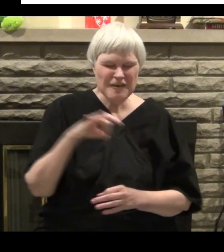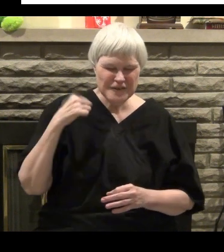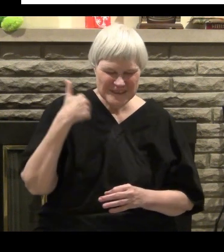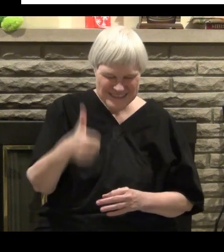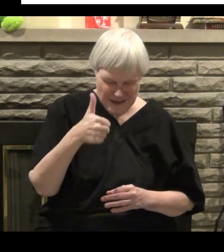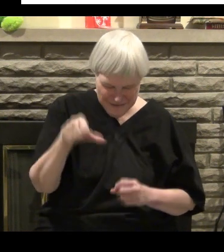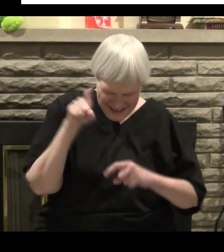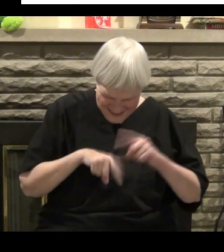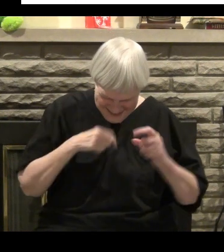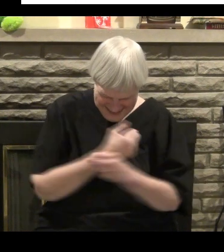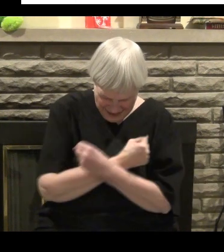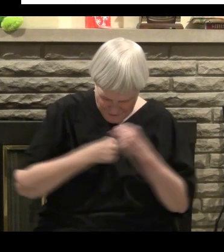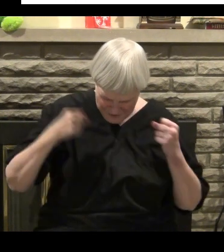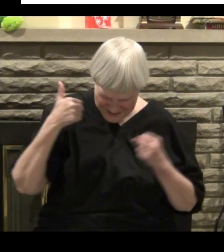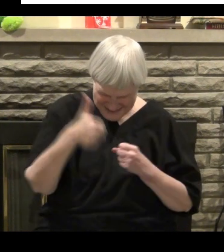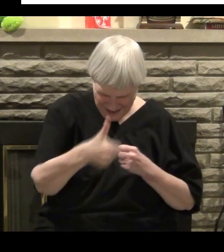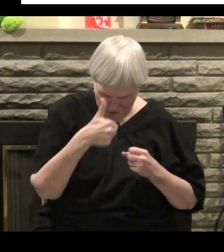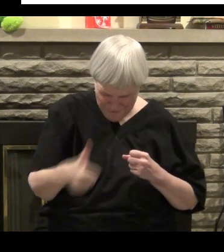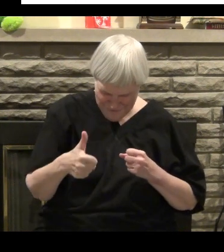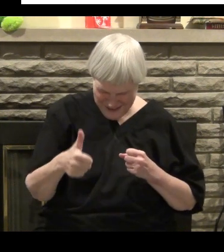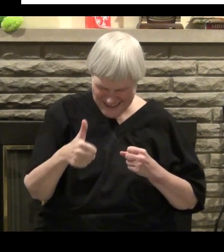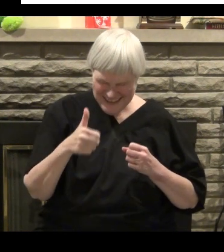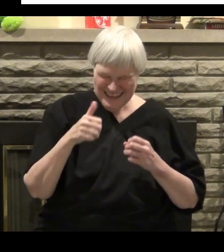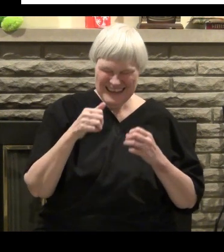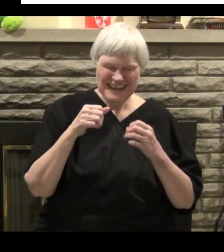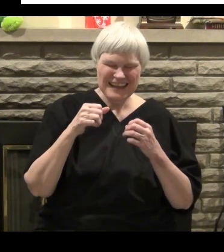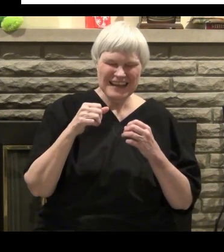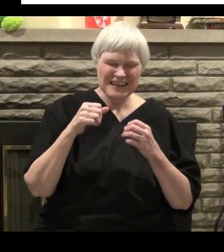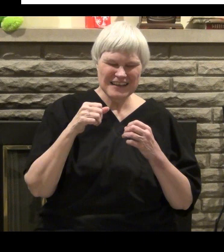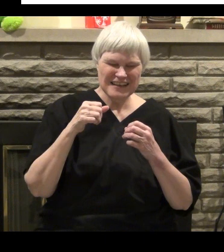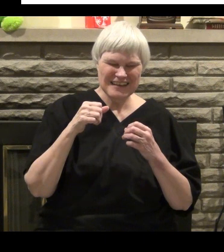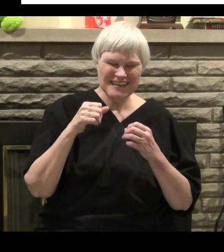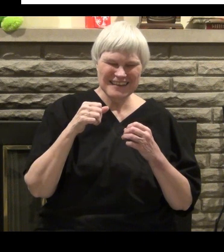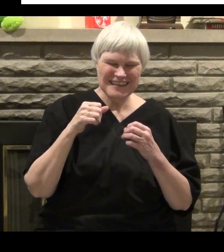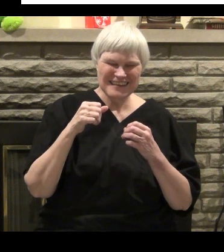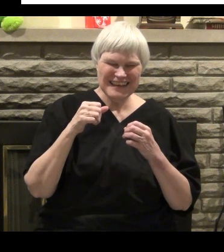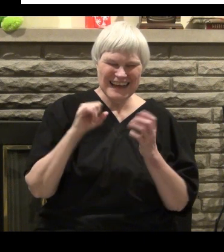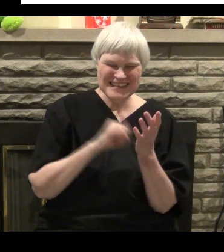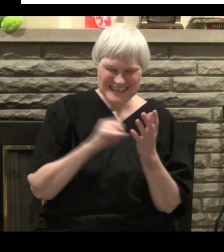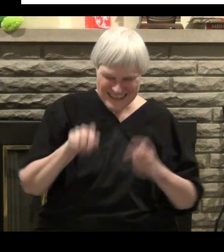through faith, and that not of yourselves, for it is the gift of God.